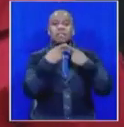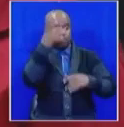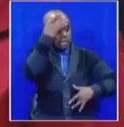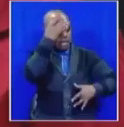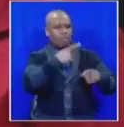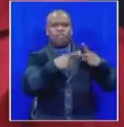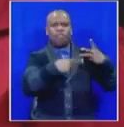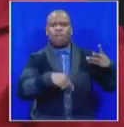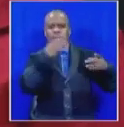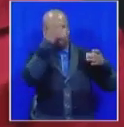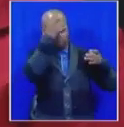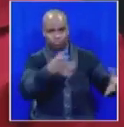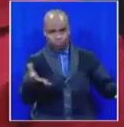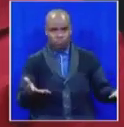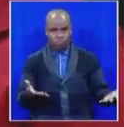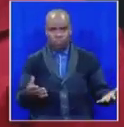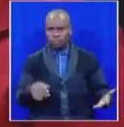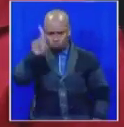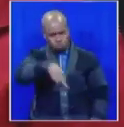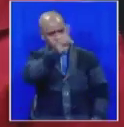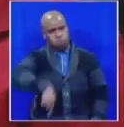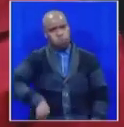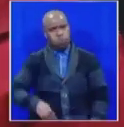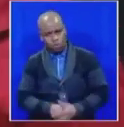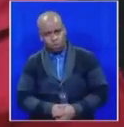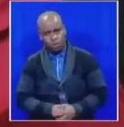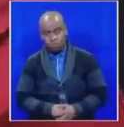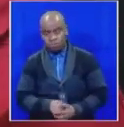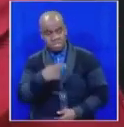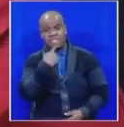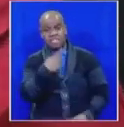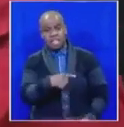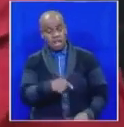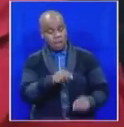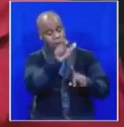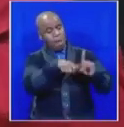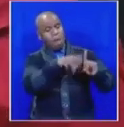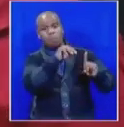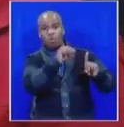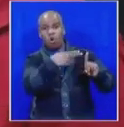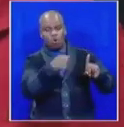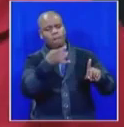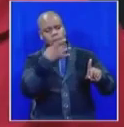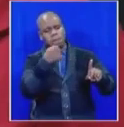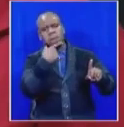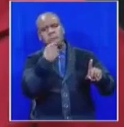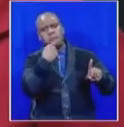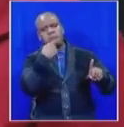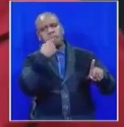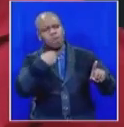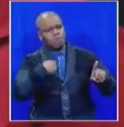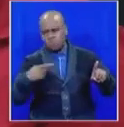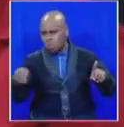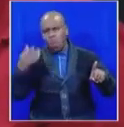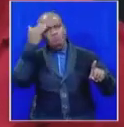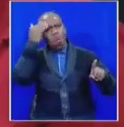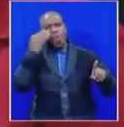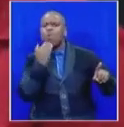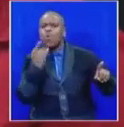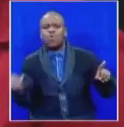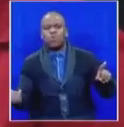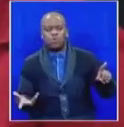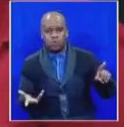incorrect he is on record saying member is taking medication who is he to know that